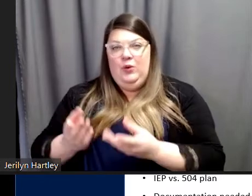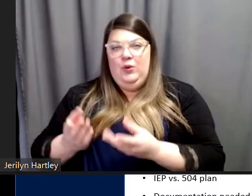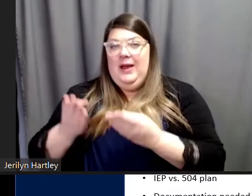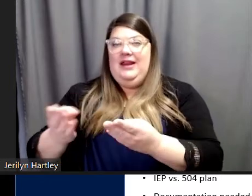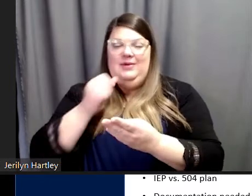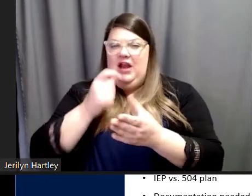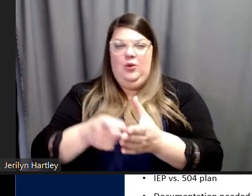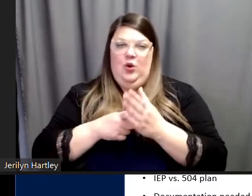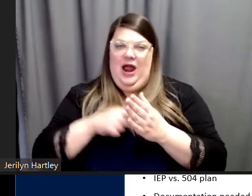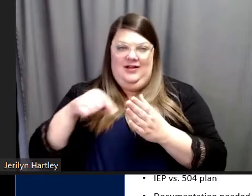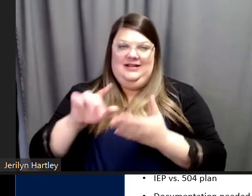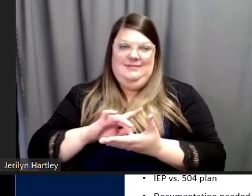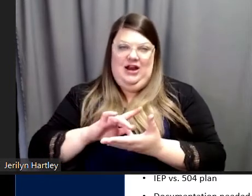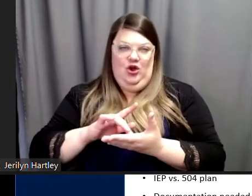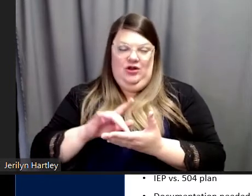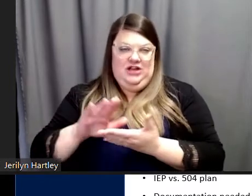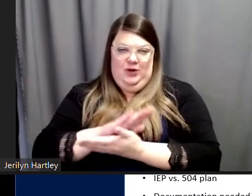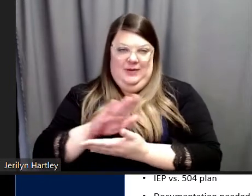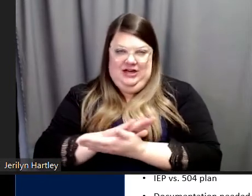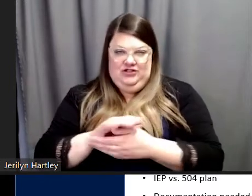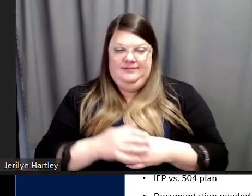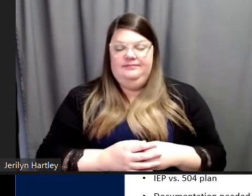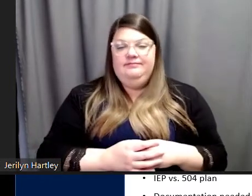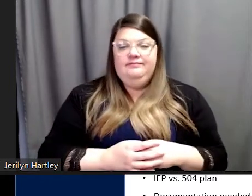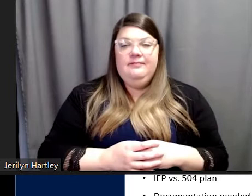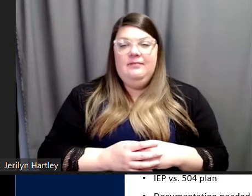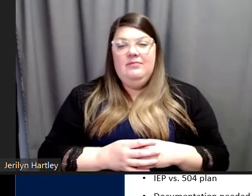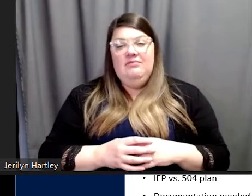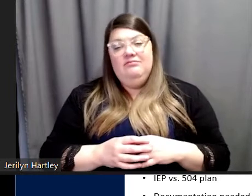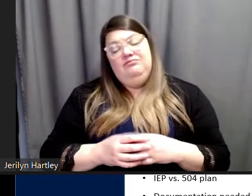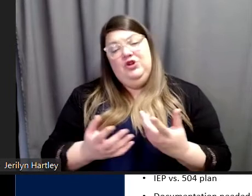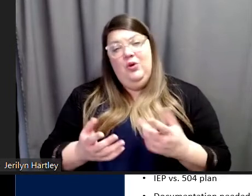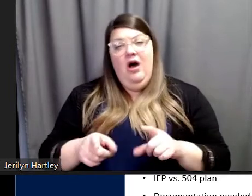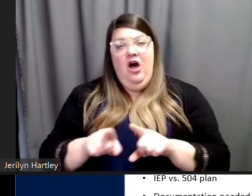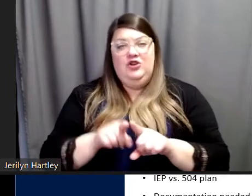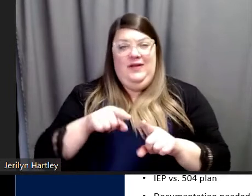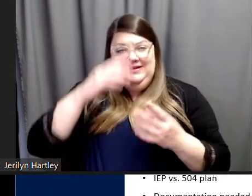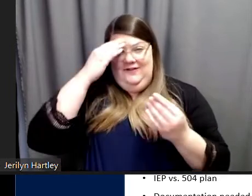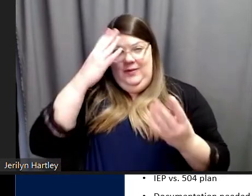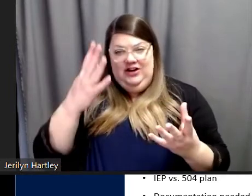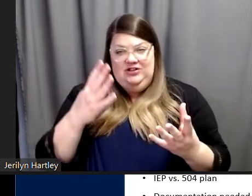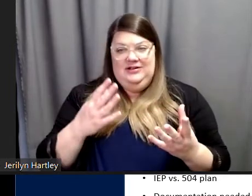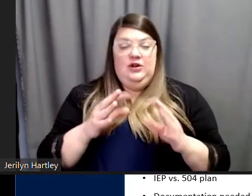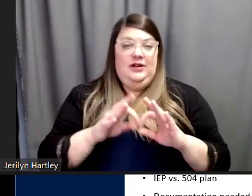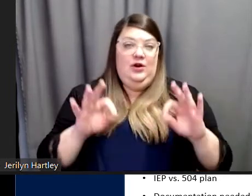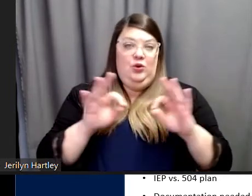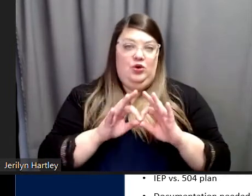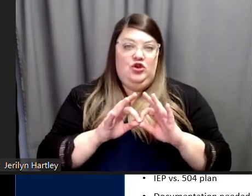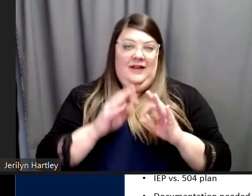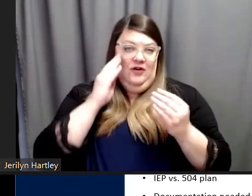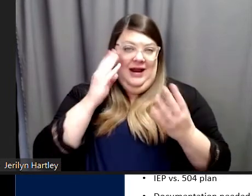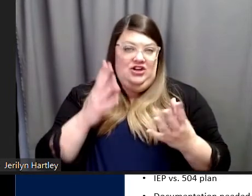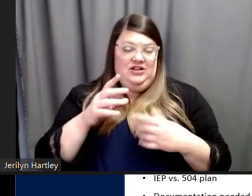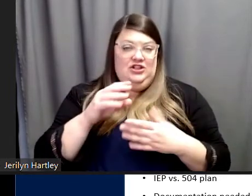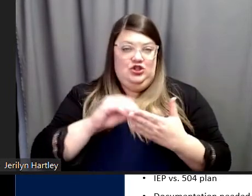this medical documentation. So, also, this information was the crucial information that students